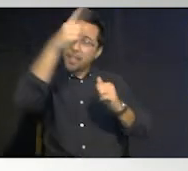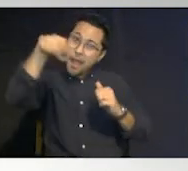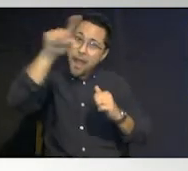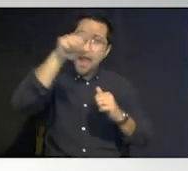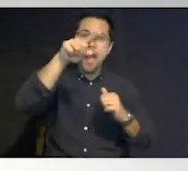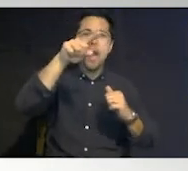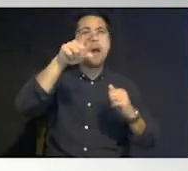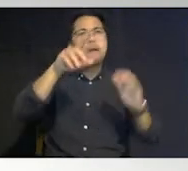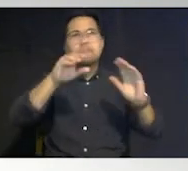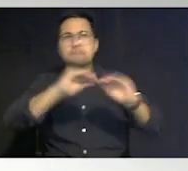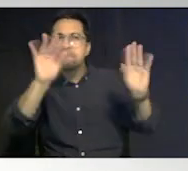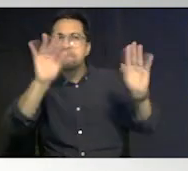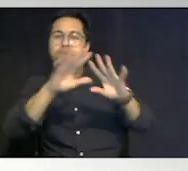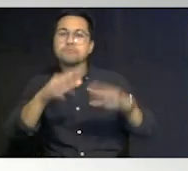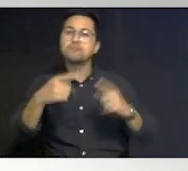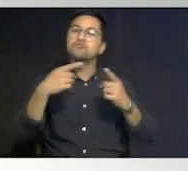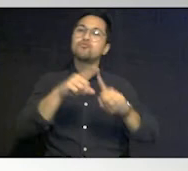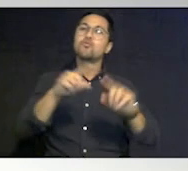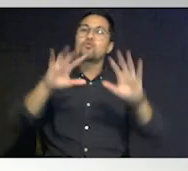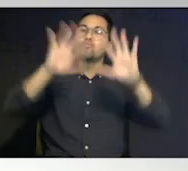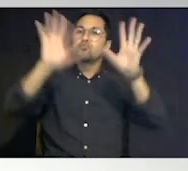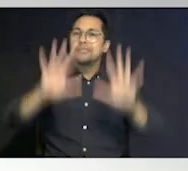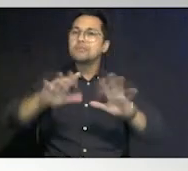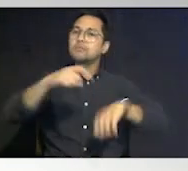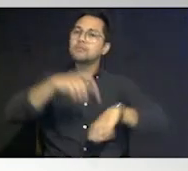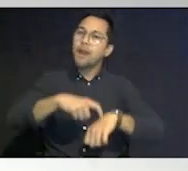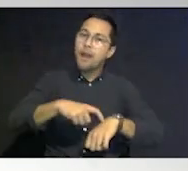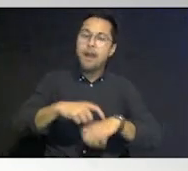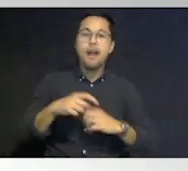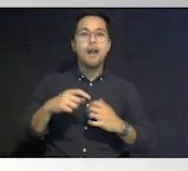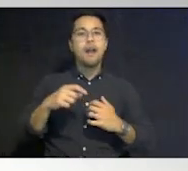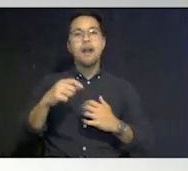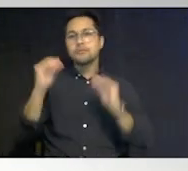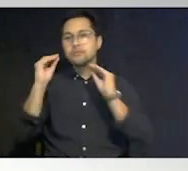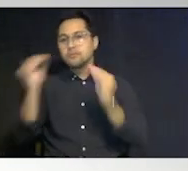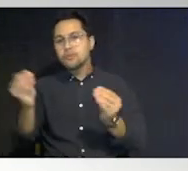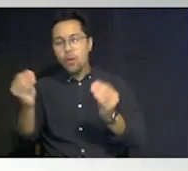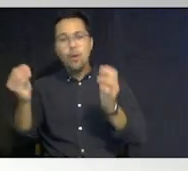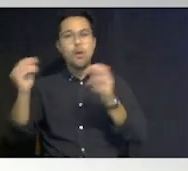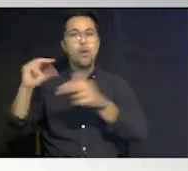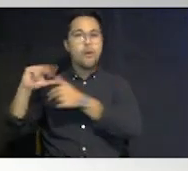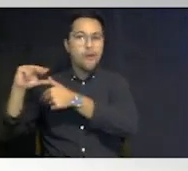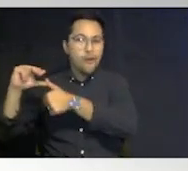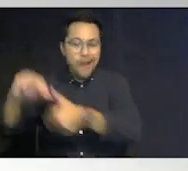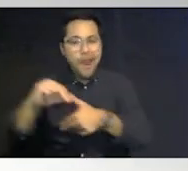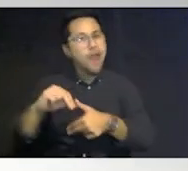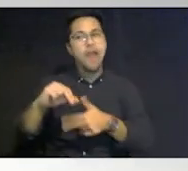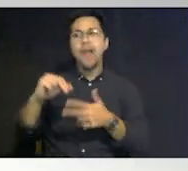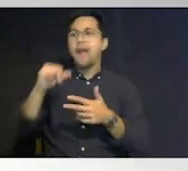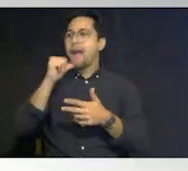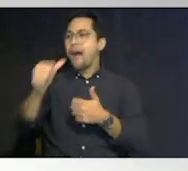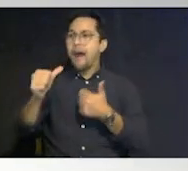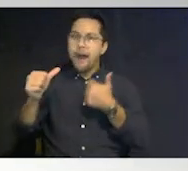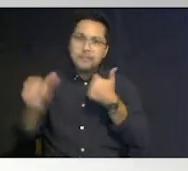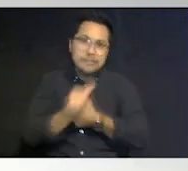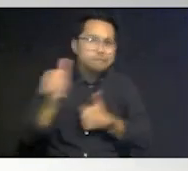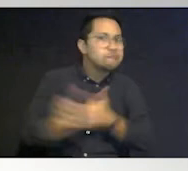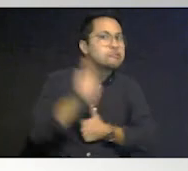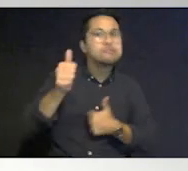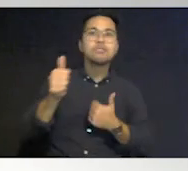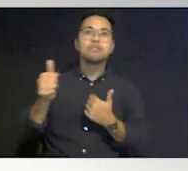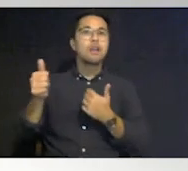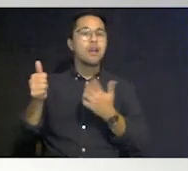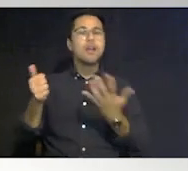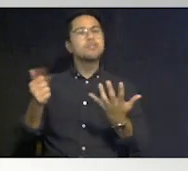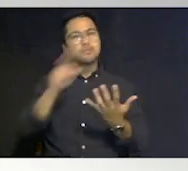is in the winter time when we're not having hurricanes or or when we're not looking at an imminent danger in front of us so i